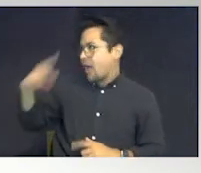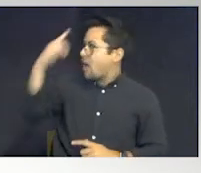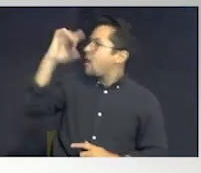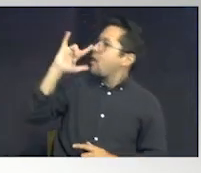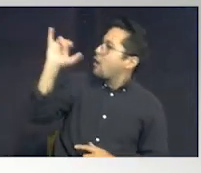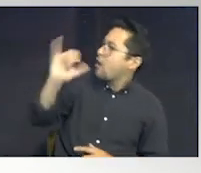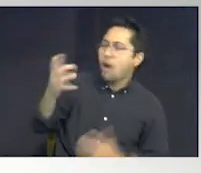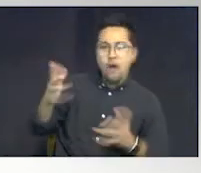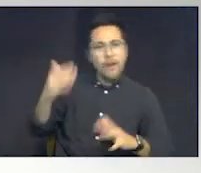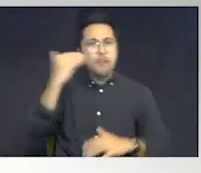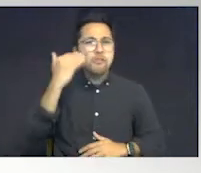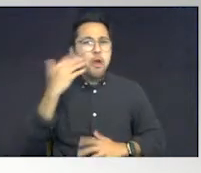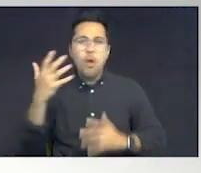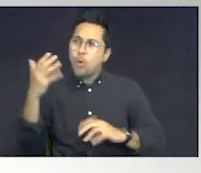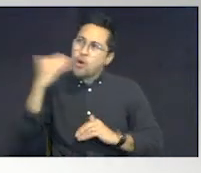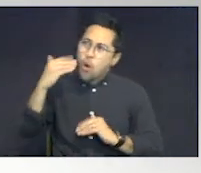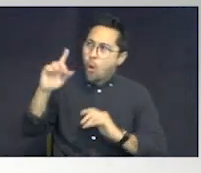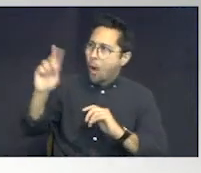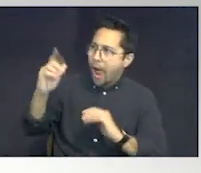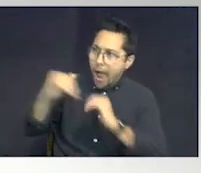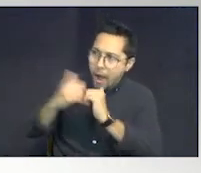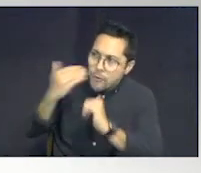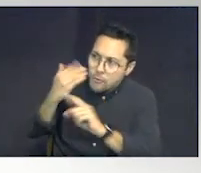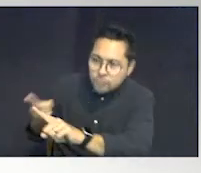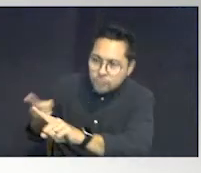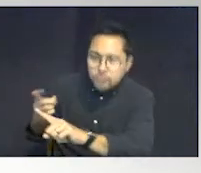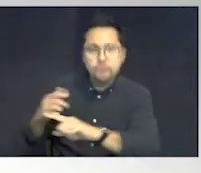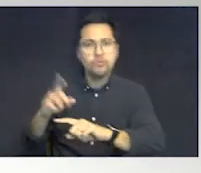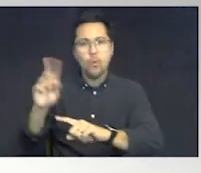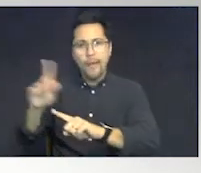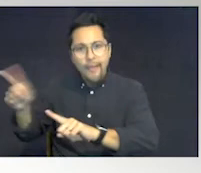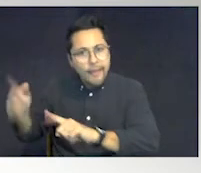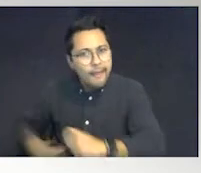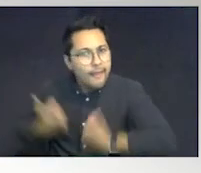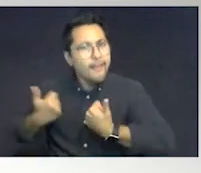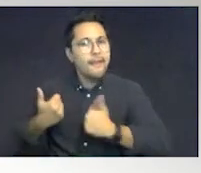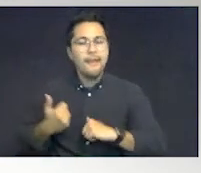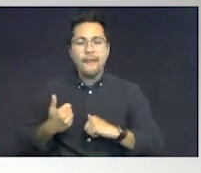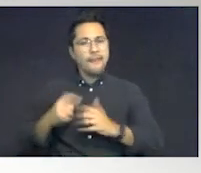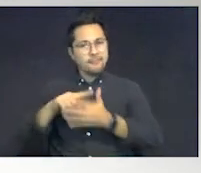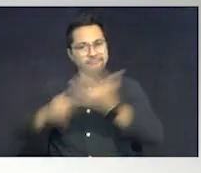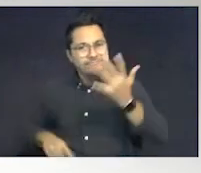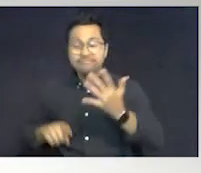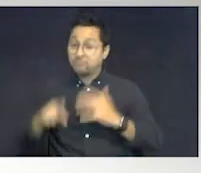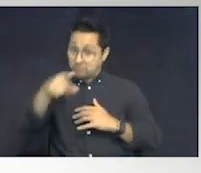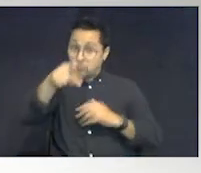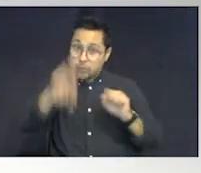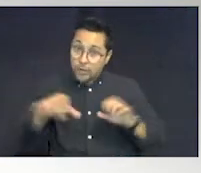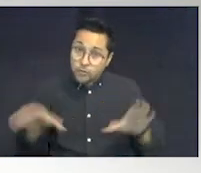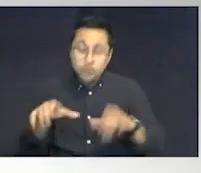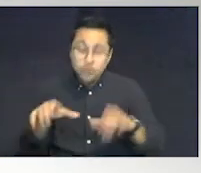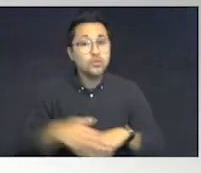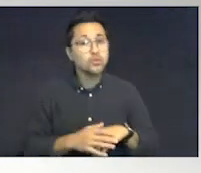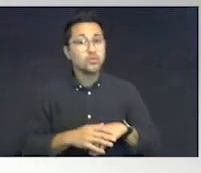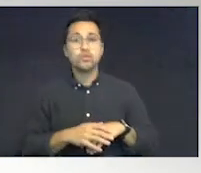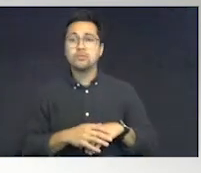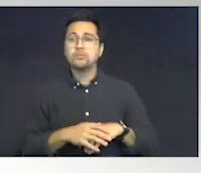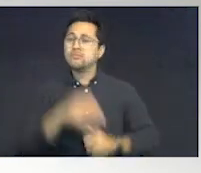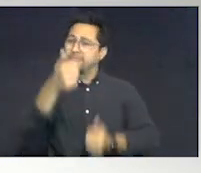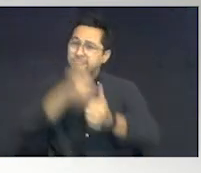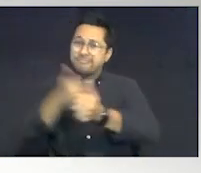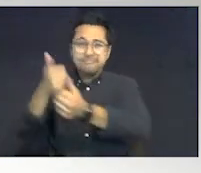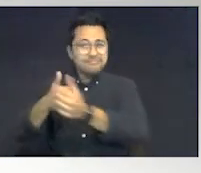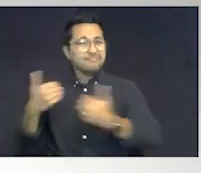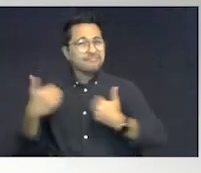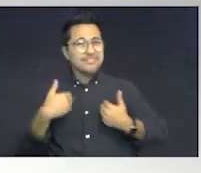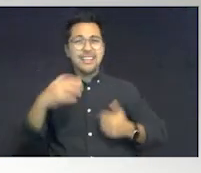You want that connection made. You want to know where that individual lives. All of that you can do. Home, community. Each one has a